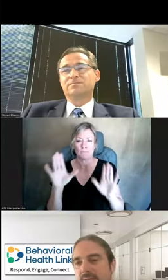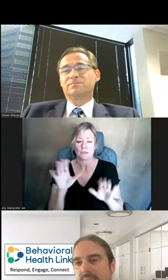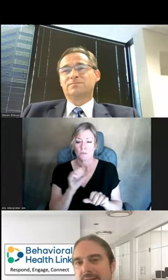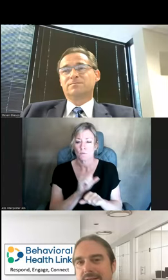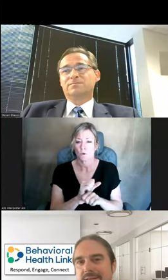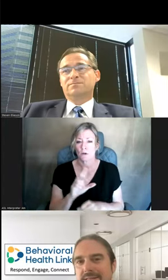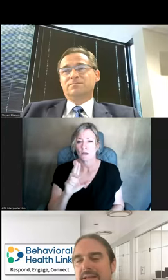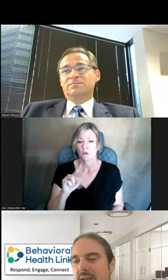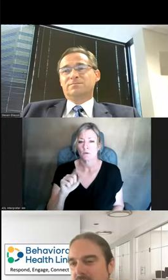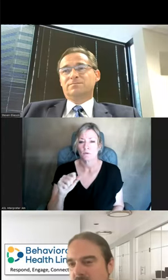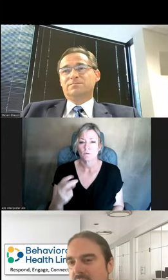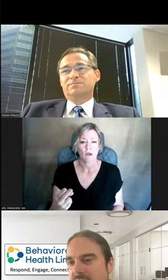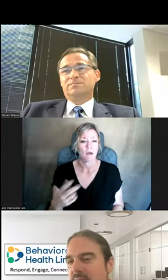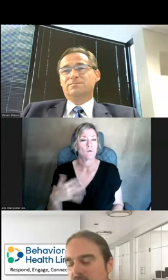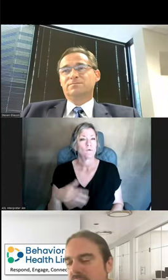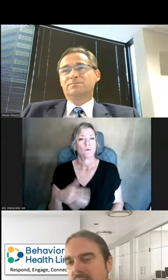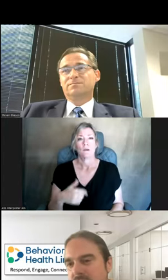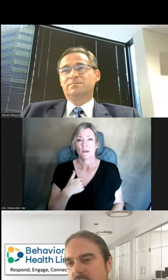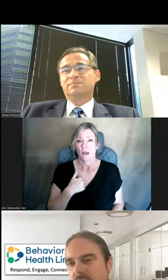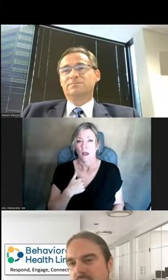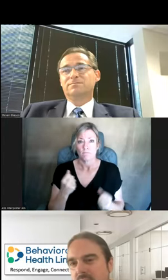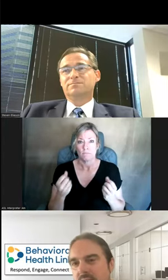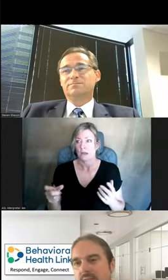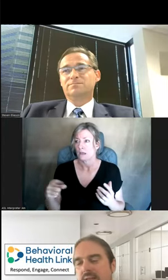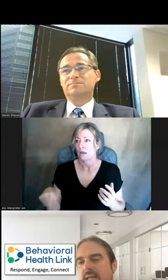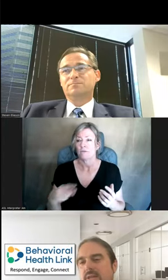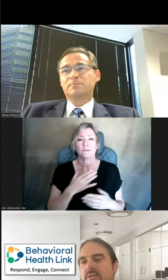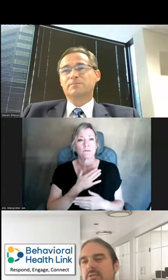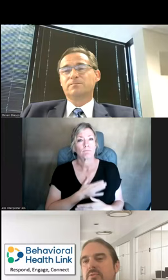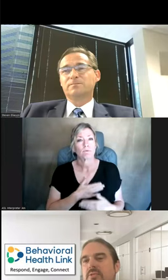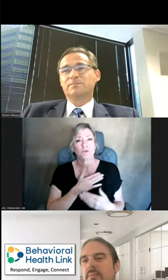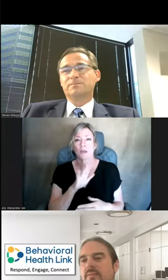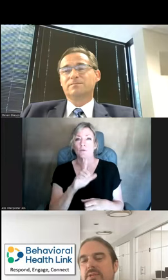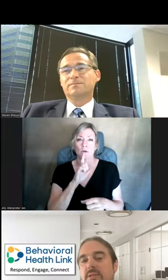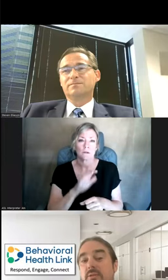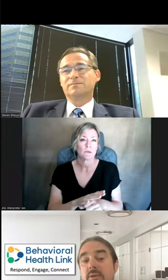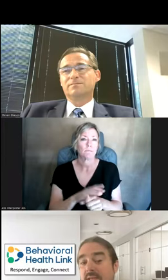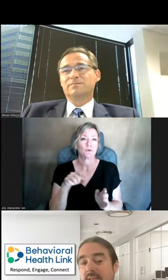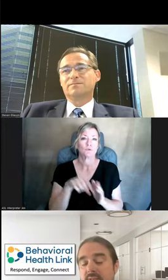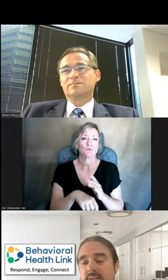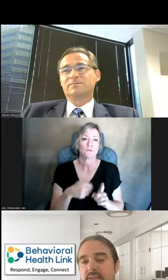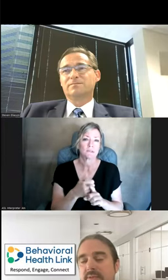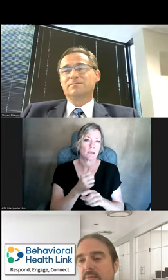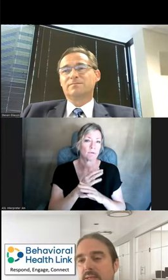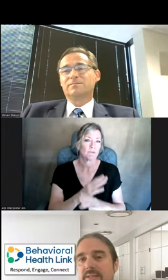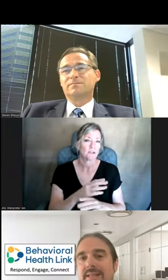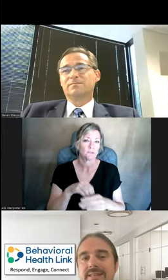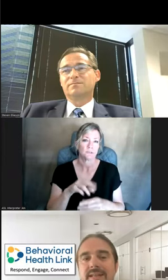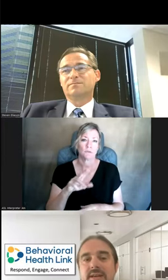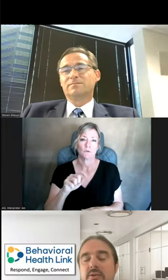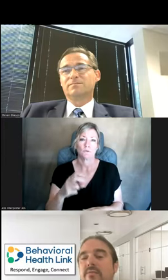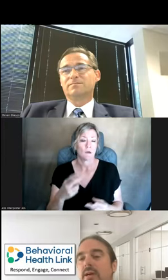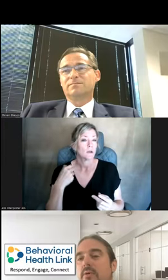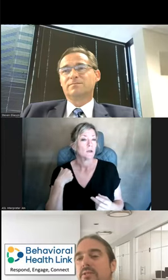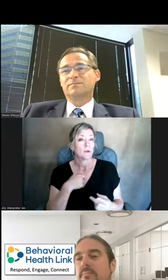can't tell you how much I and many of us appreciate your dedication to suicide prevention in Utah. And again, this is something we see